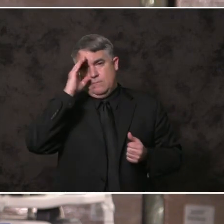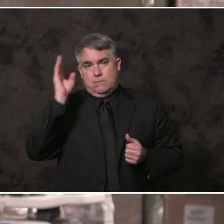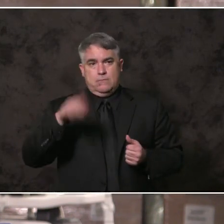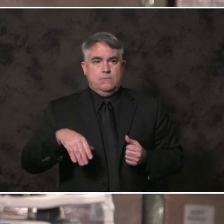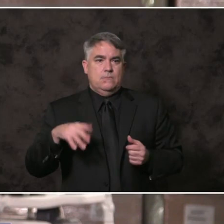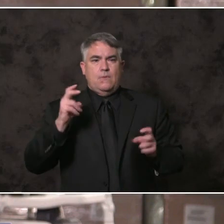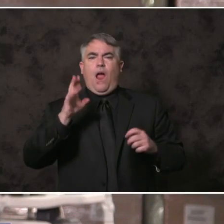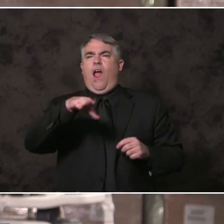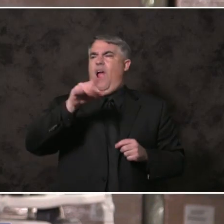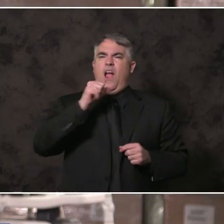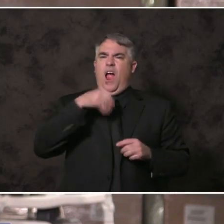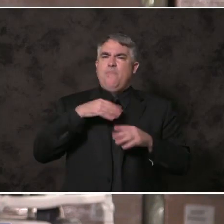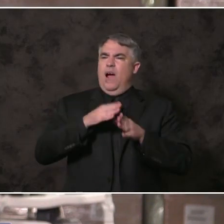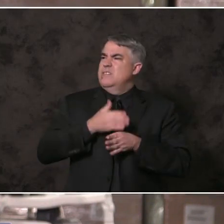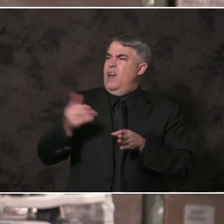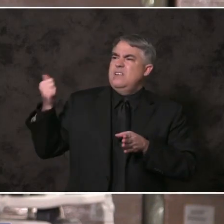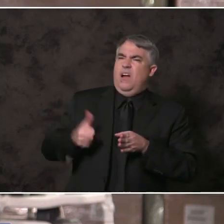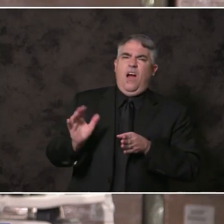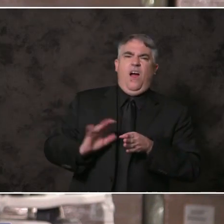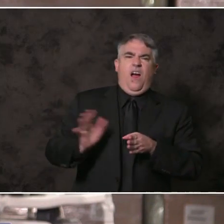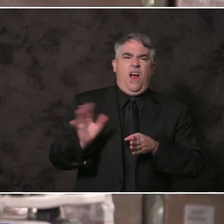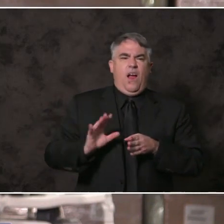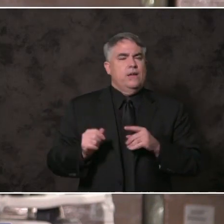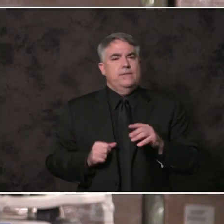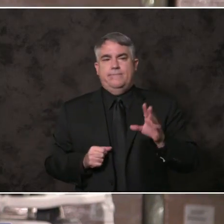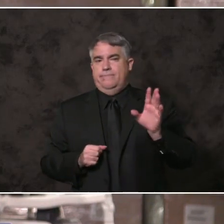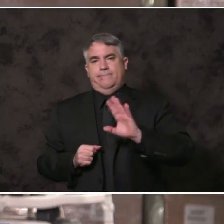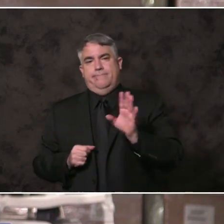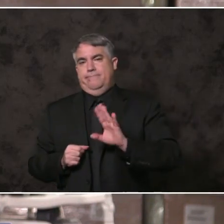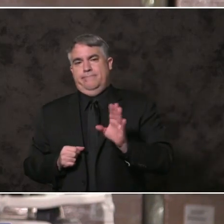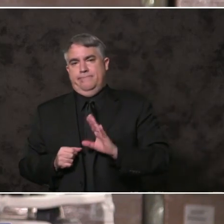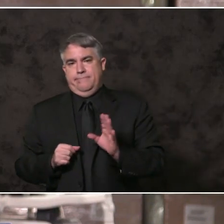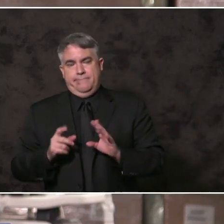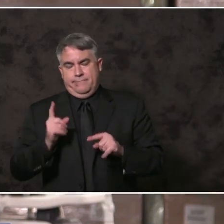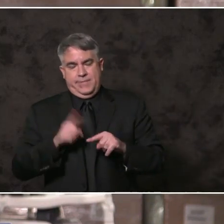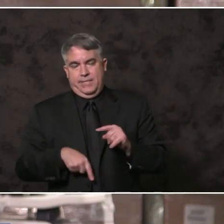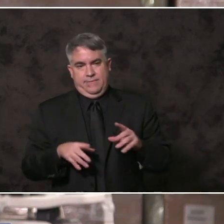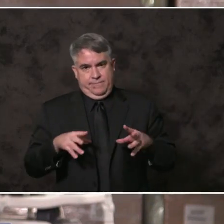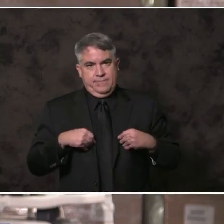-backyard naysayers prolong suffering on our streets and our neighborhoods.